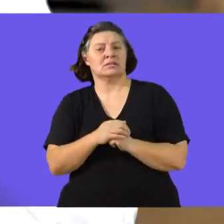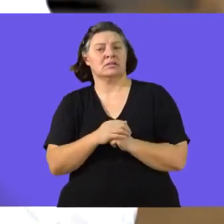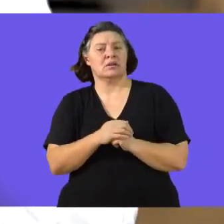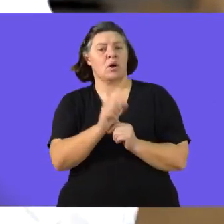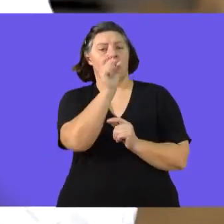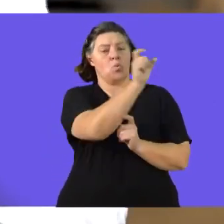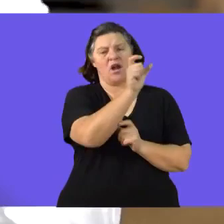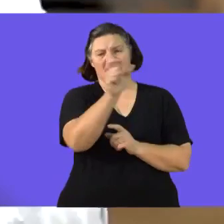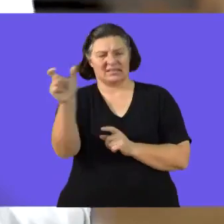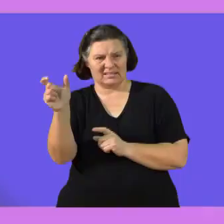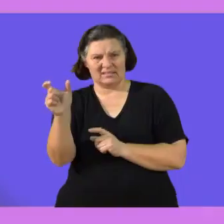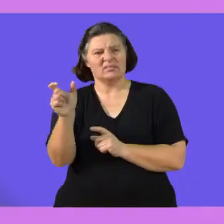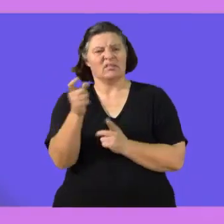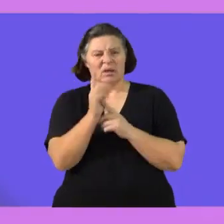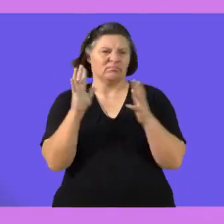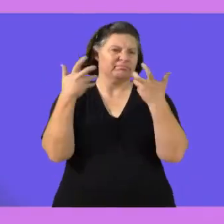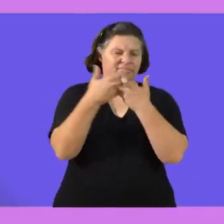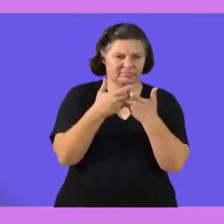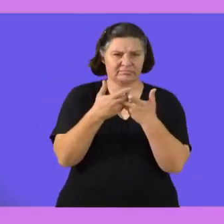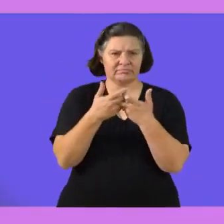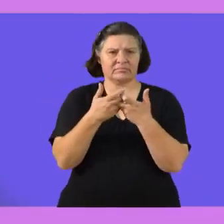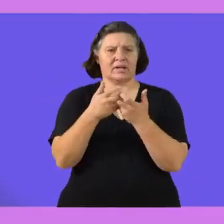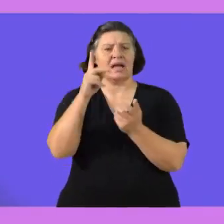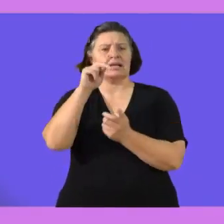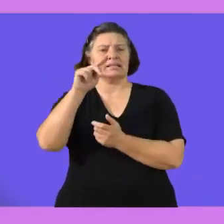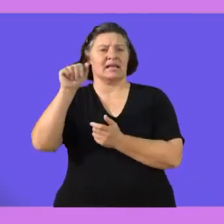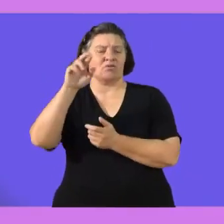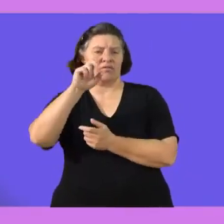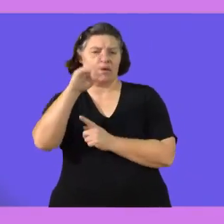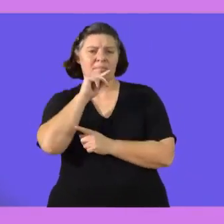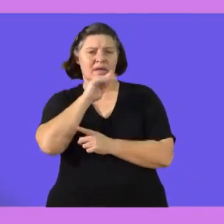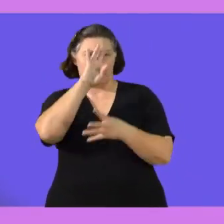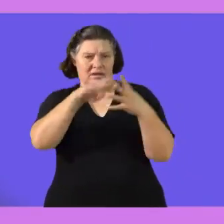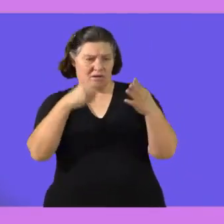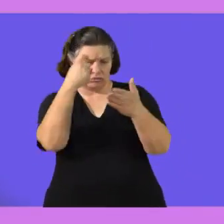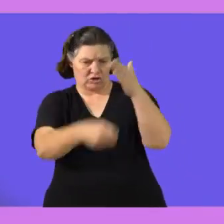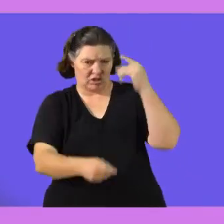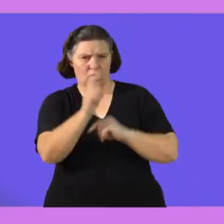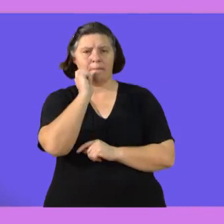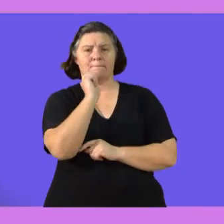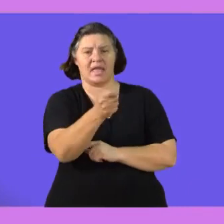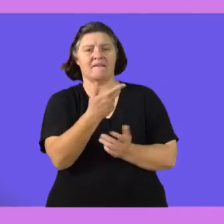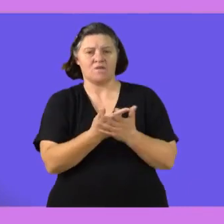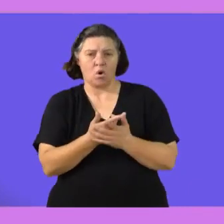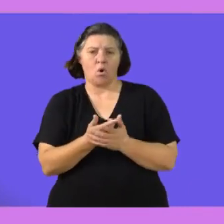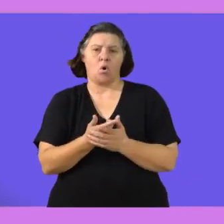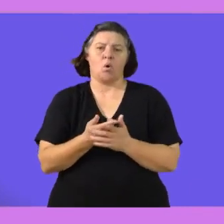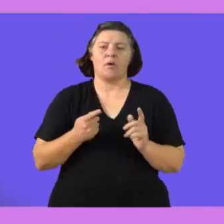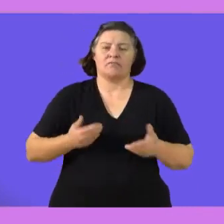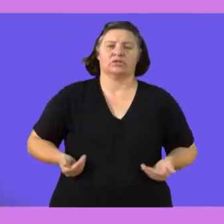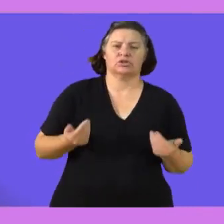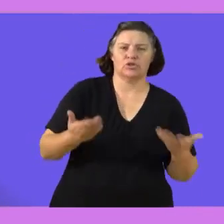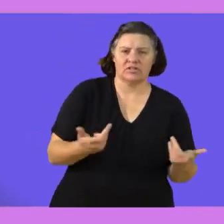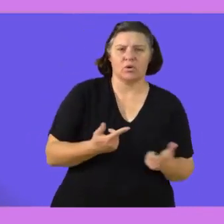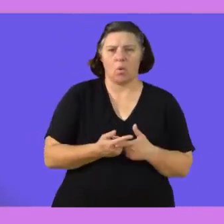different words language relating to tariffs where we said a tariff is a charge whether in rents or cents per